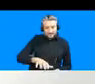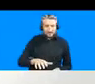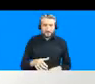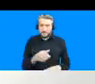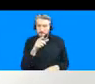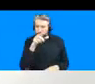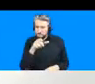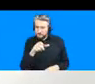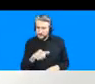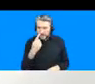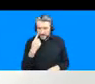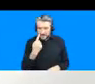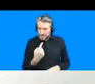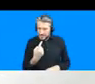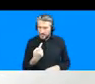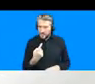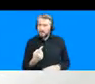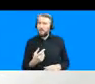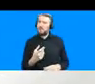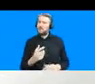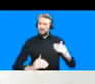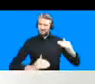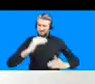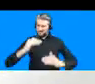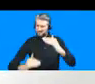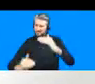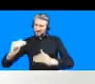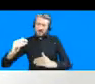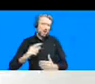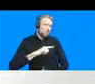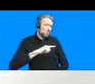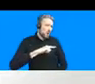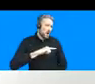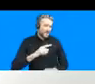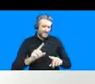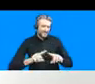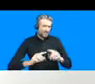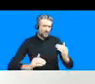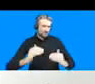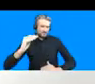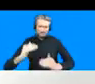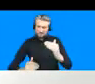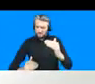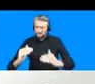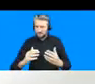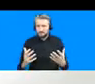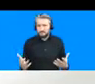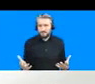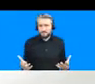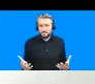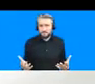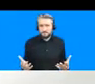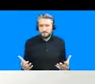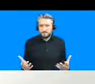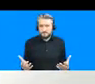there's a good deal of unevenness and i and we're not entirely sure why there is this unevenness so there is no reason to suggest that